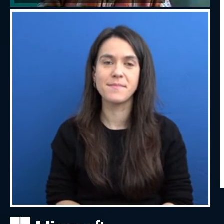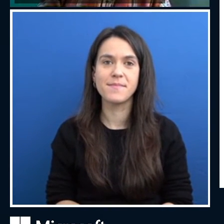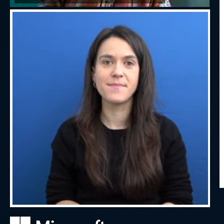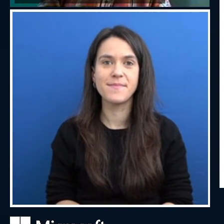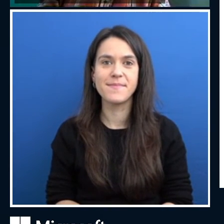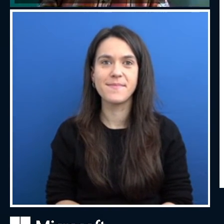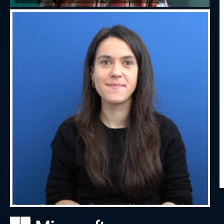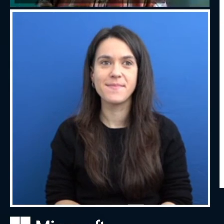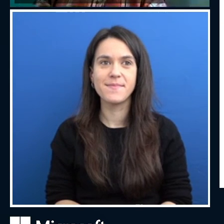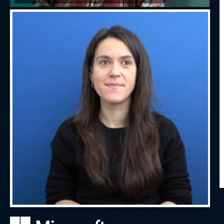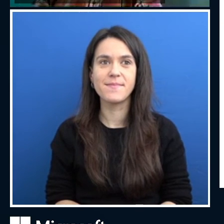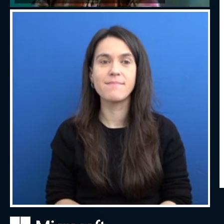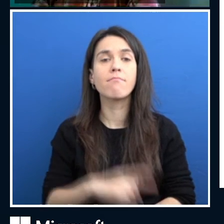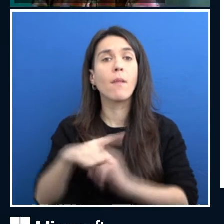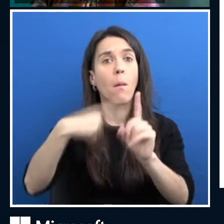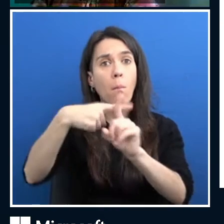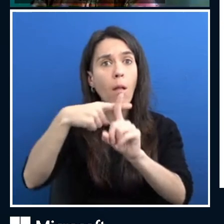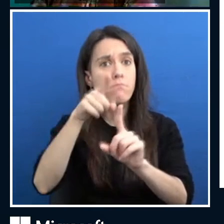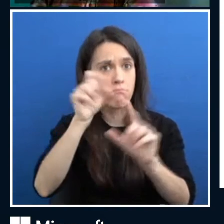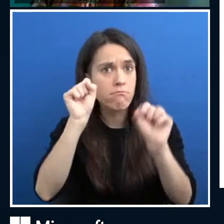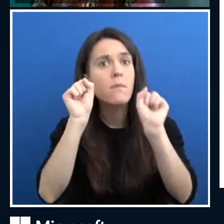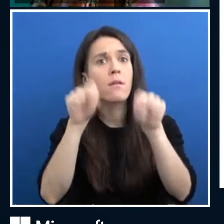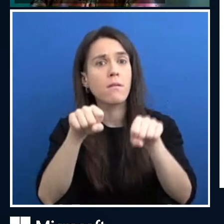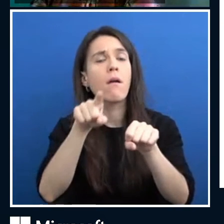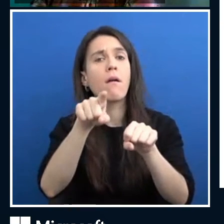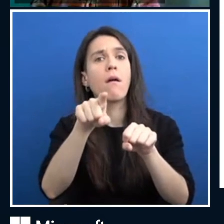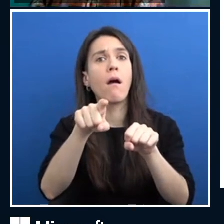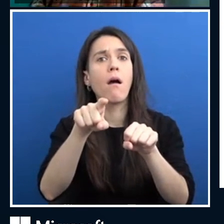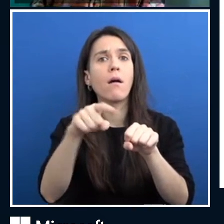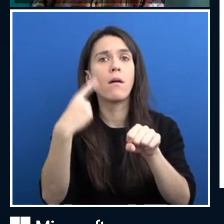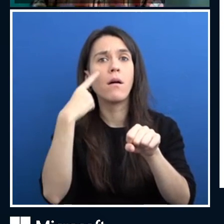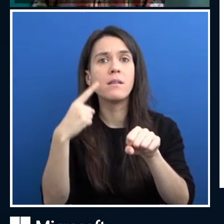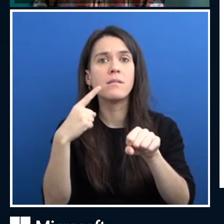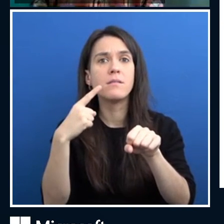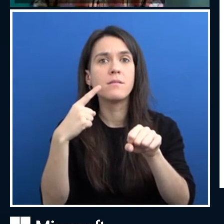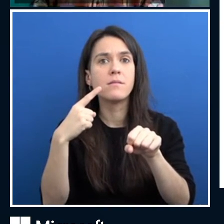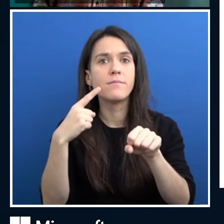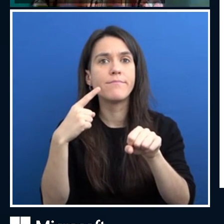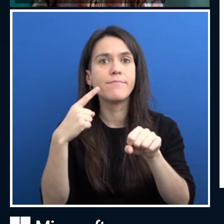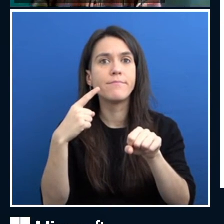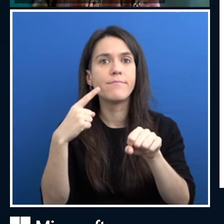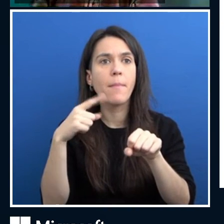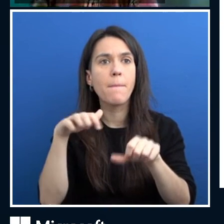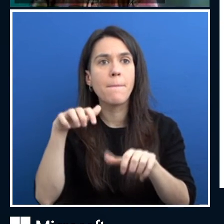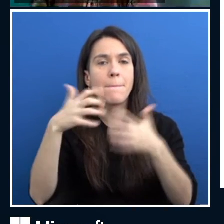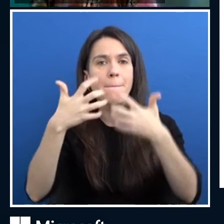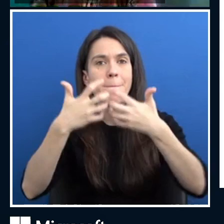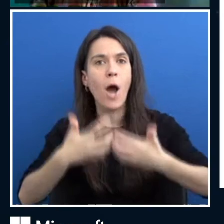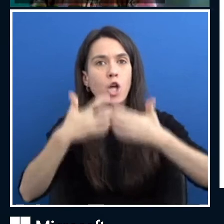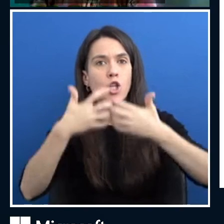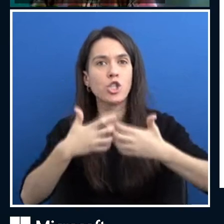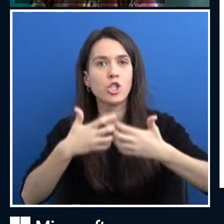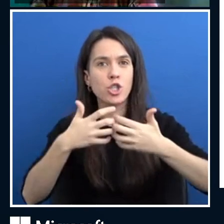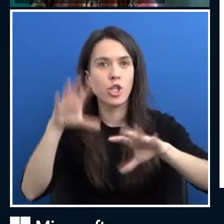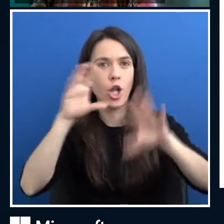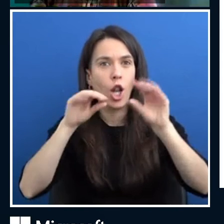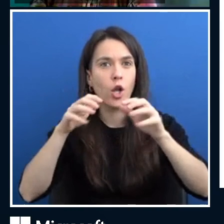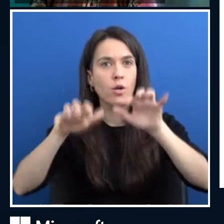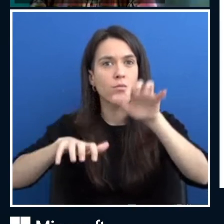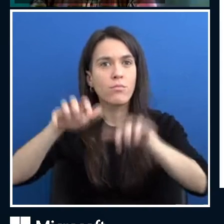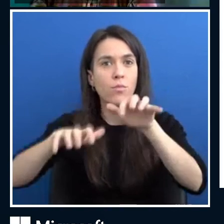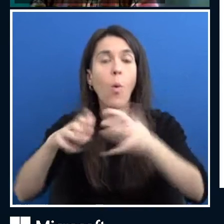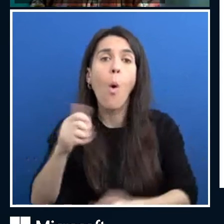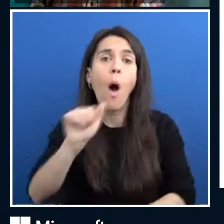uh, things. You can use, uh, virtual machines to train your Azure models, uh, or you can use Azure machine learning or